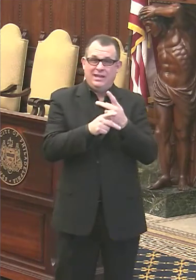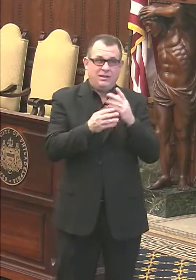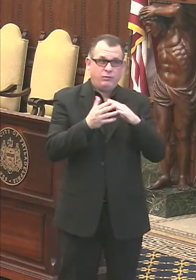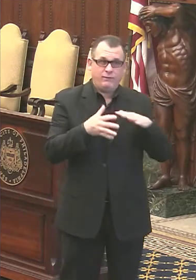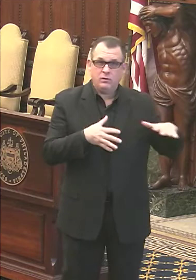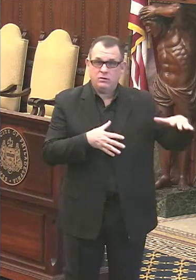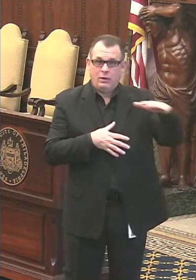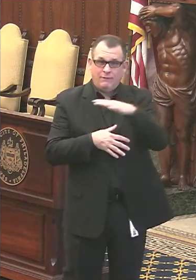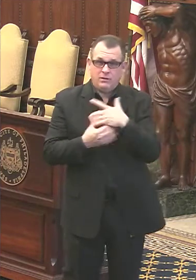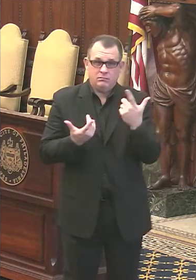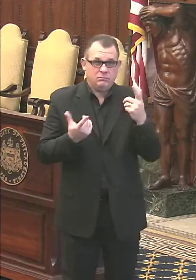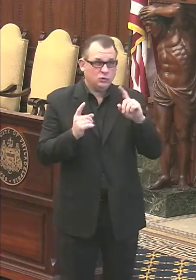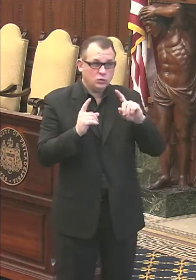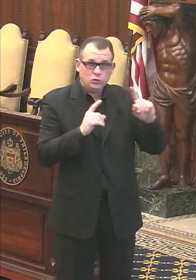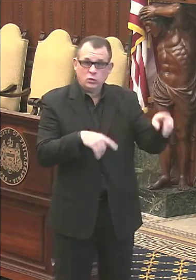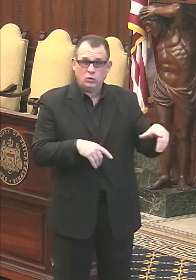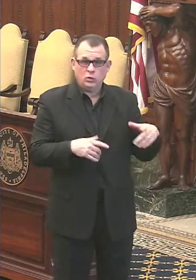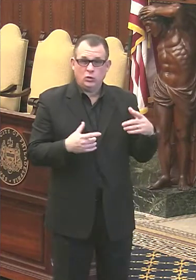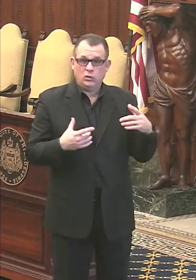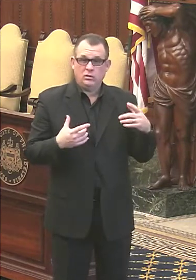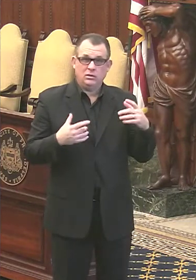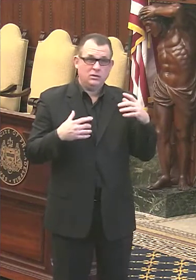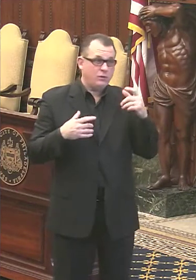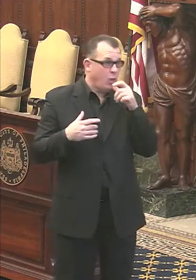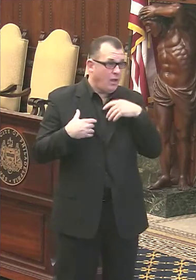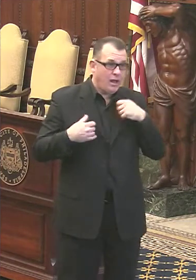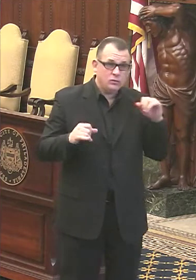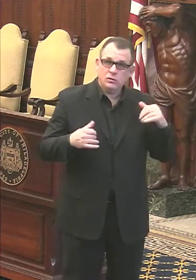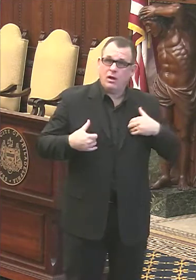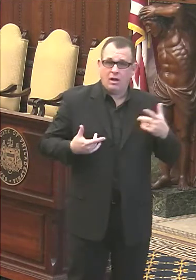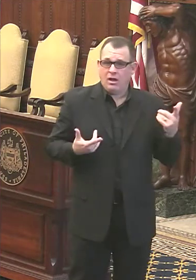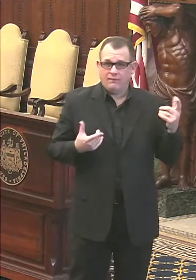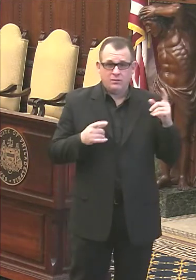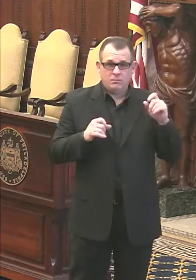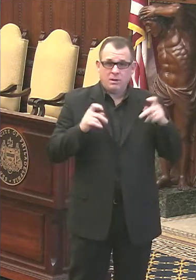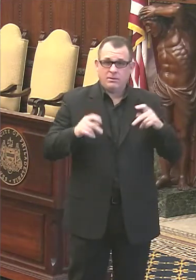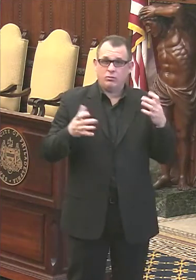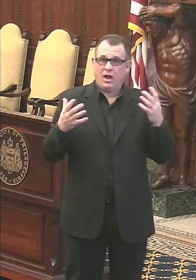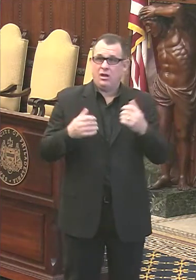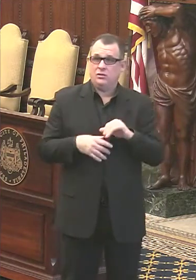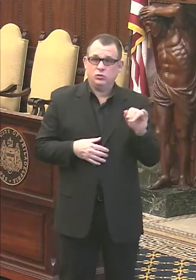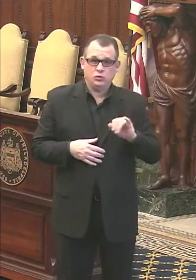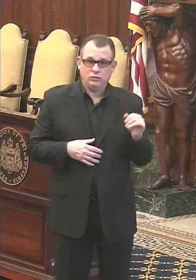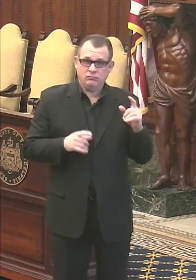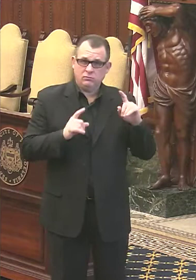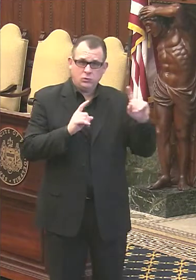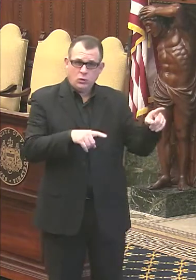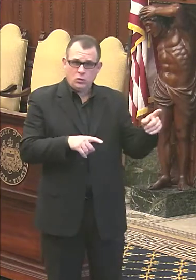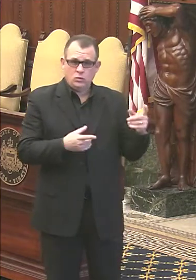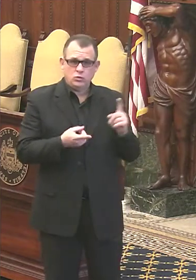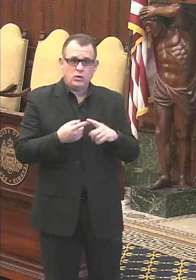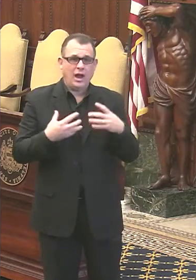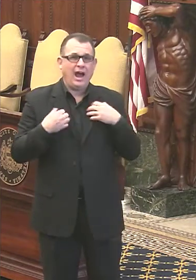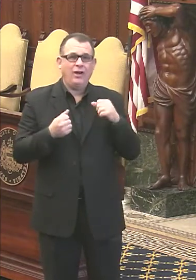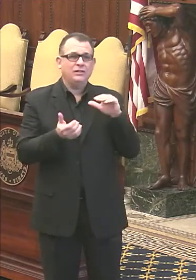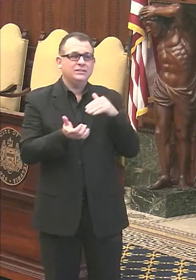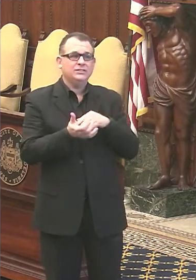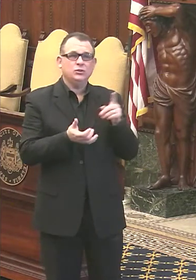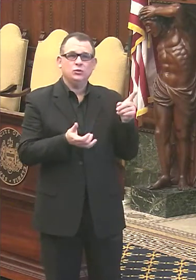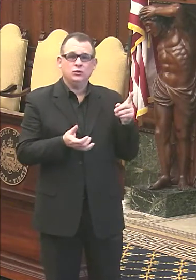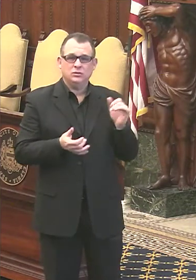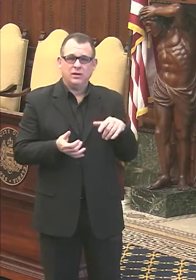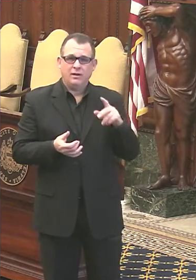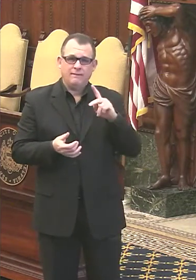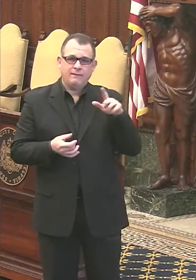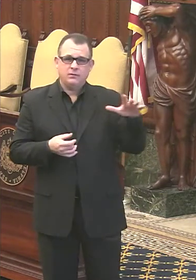getting it, whether they're insured or not. Uh, typically uninsured people are getting healthcare at federally qualified health centers, such as the city health centers, but also